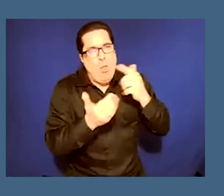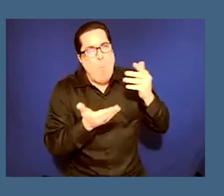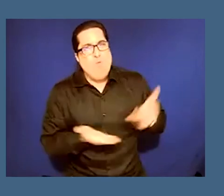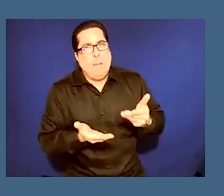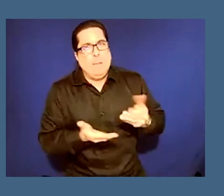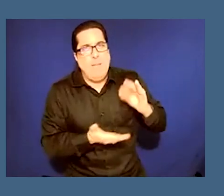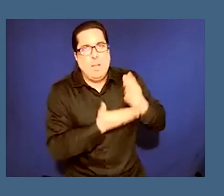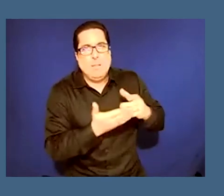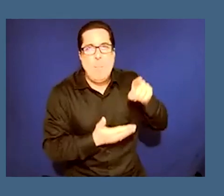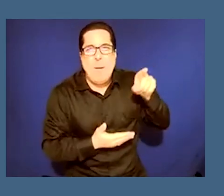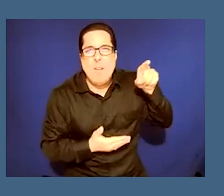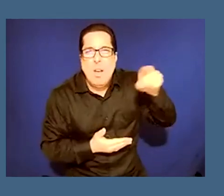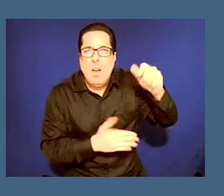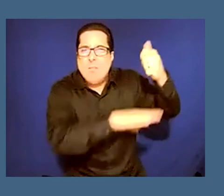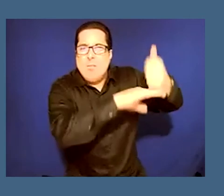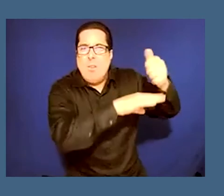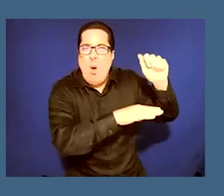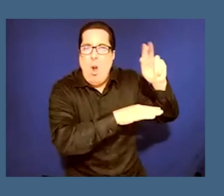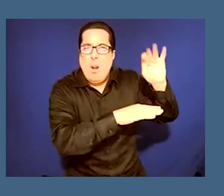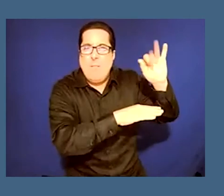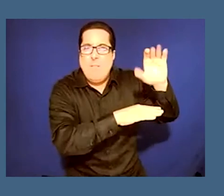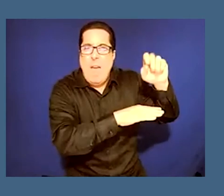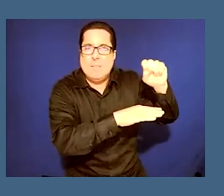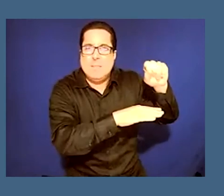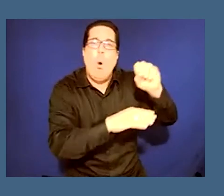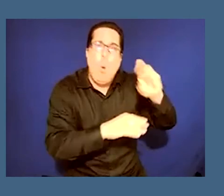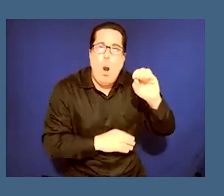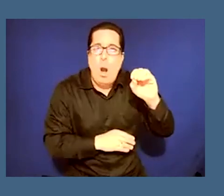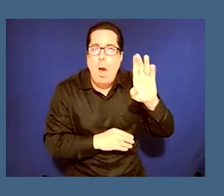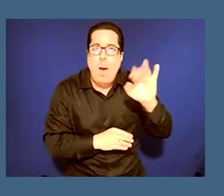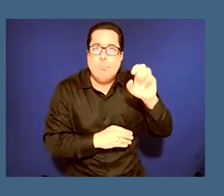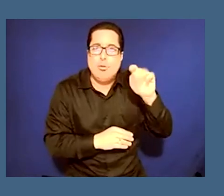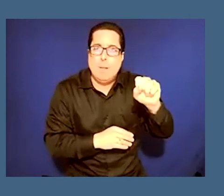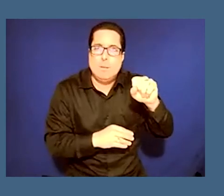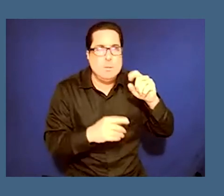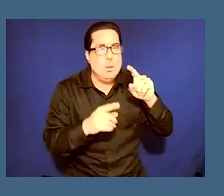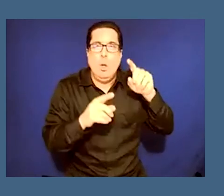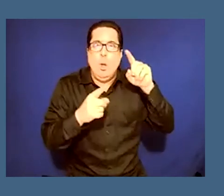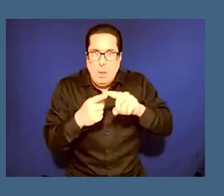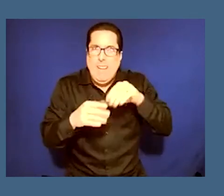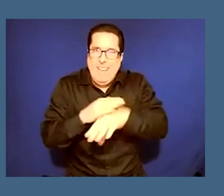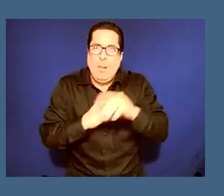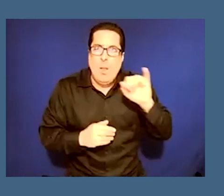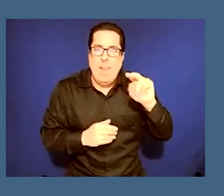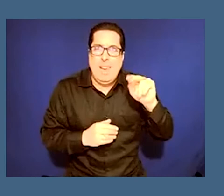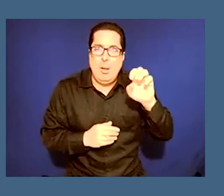artifacts and these art objects and to actually uh enter into debates as to whether they still are serving any purpose